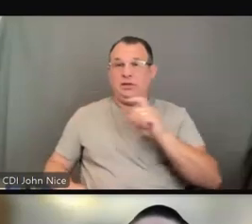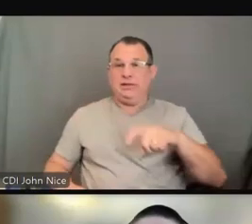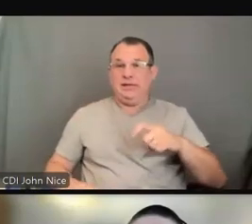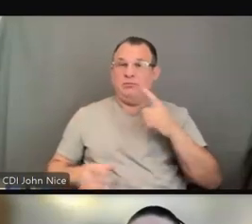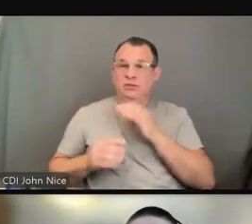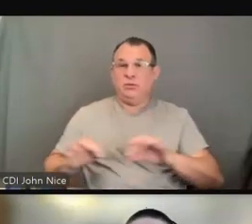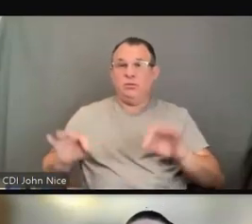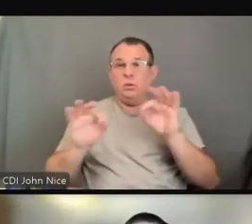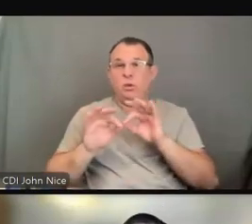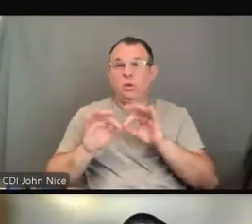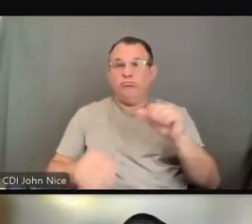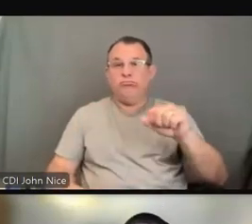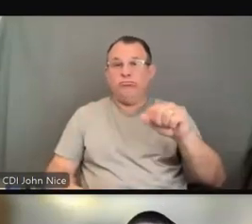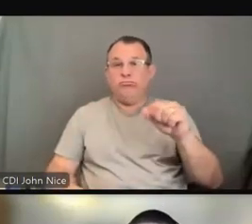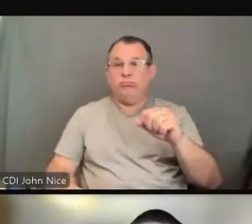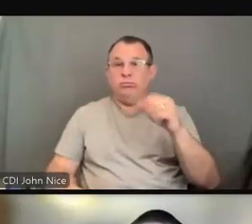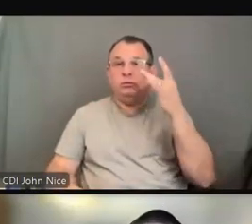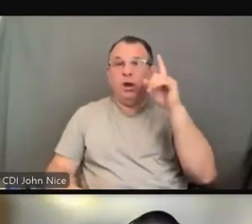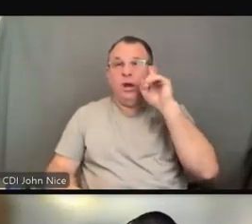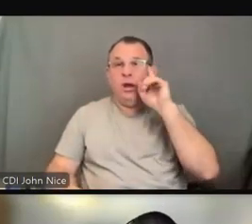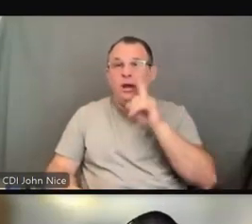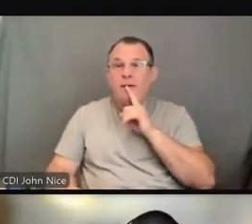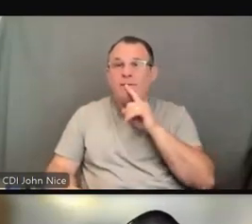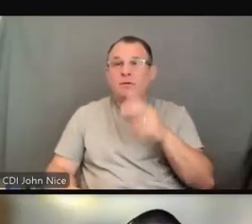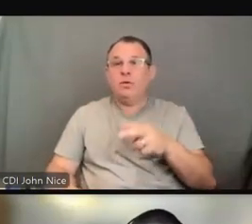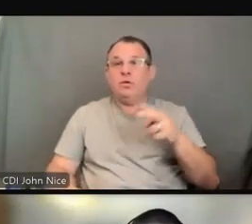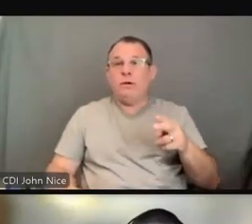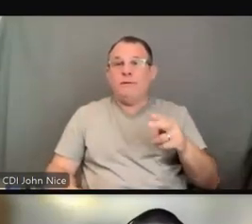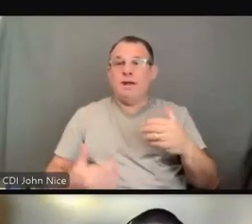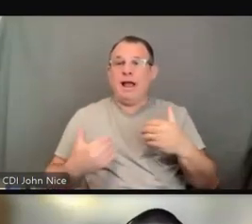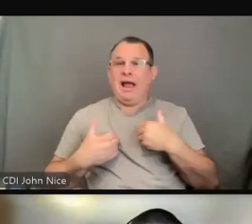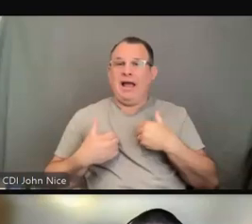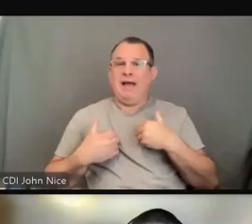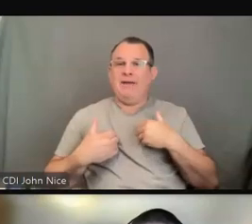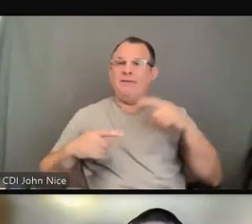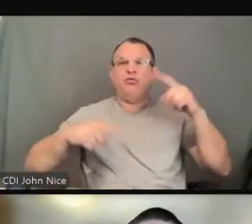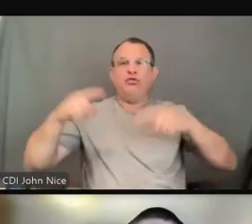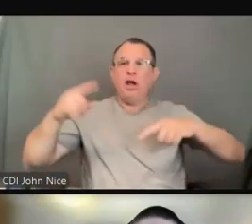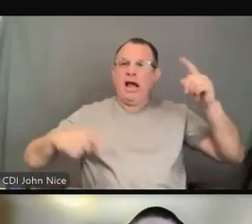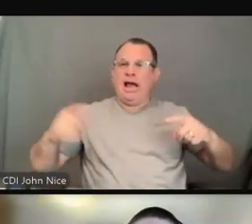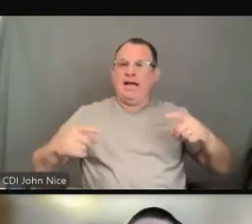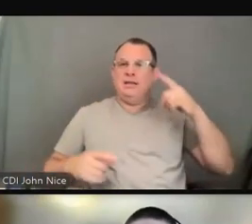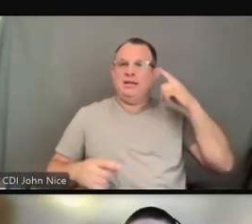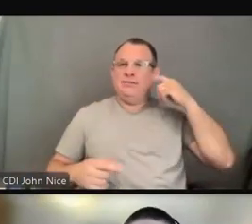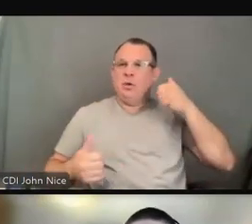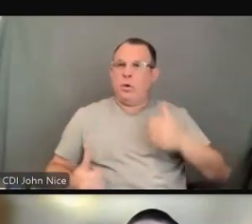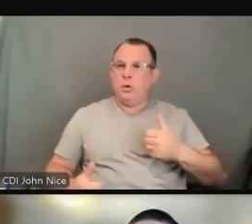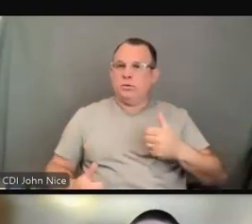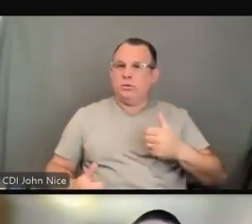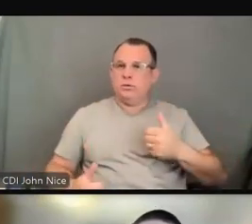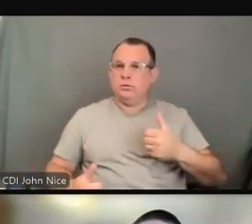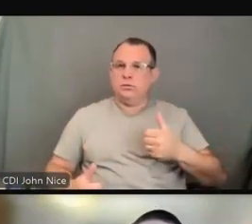individuals who are deaf or hard of hearing have different degrees of hearing loss. Some individuals may speak